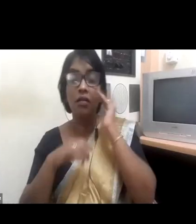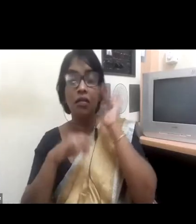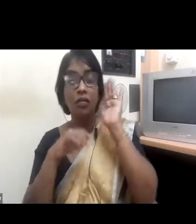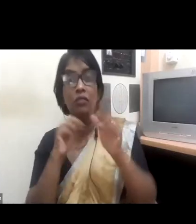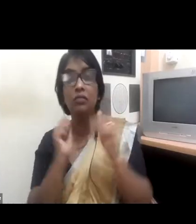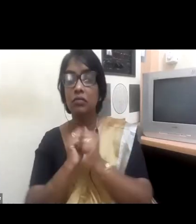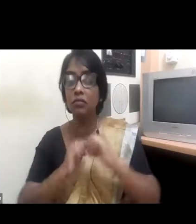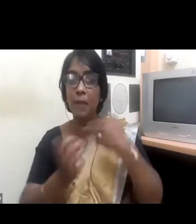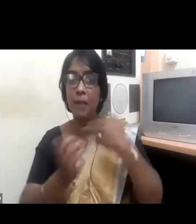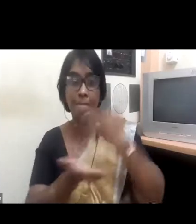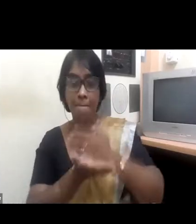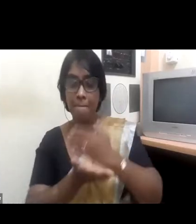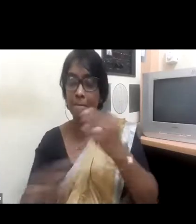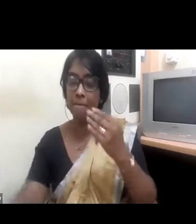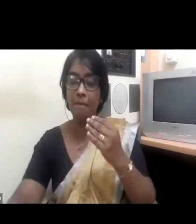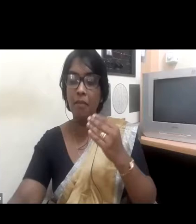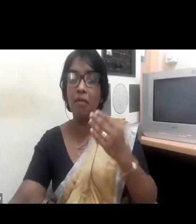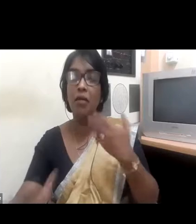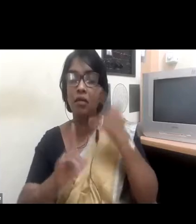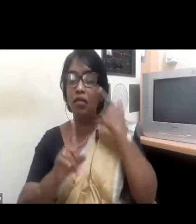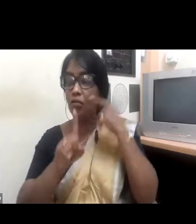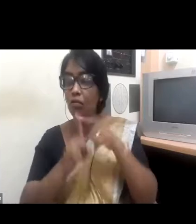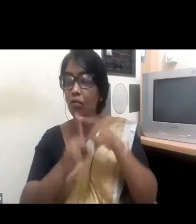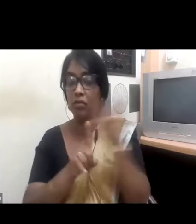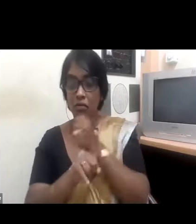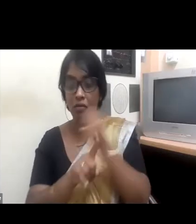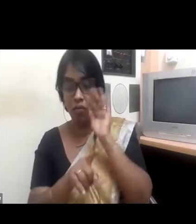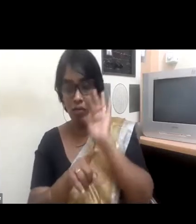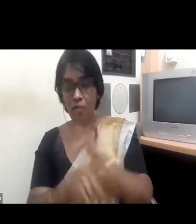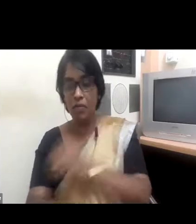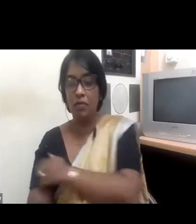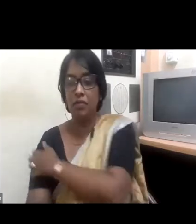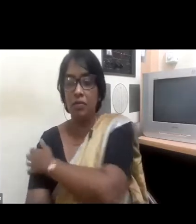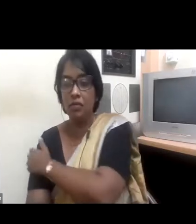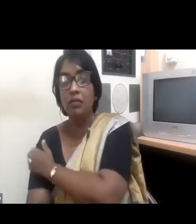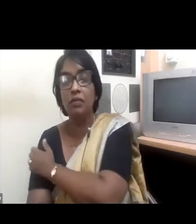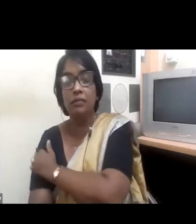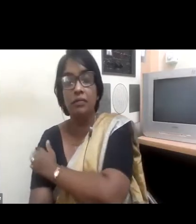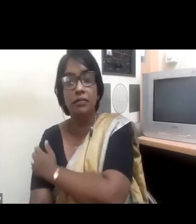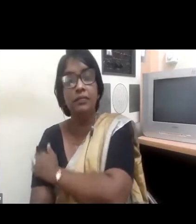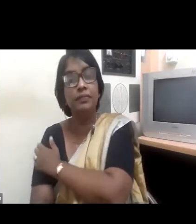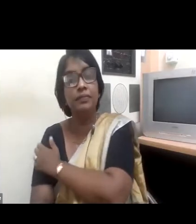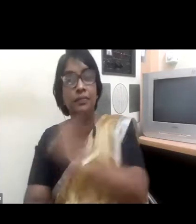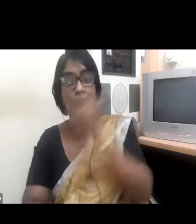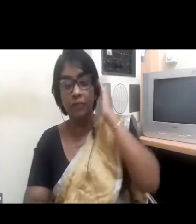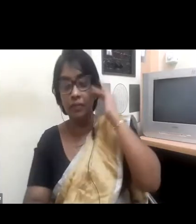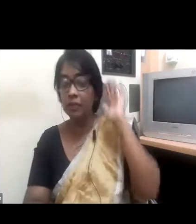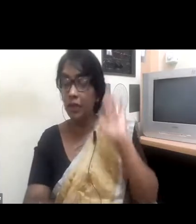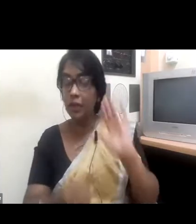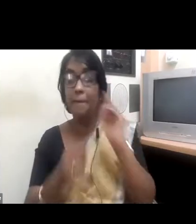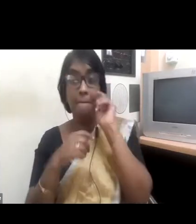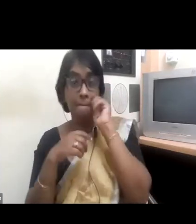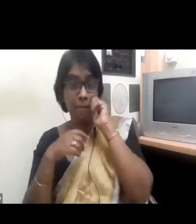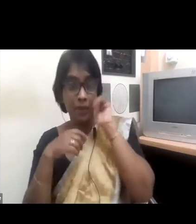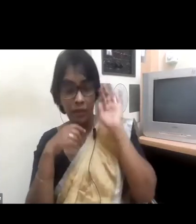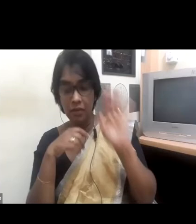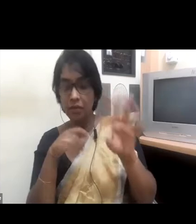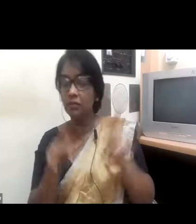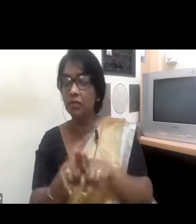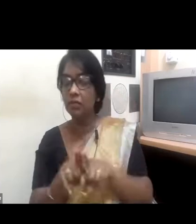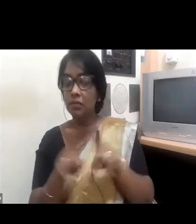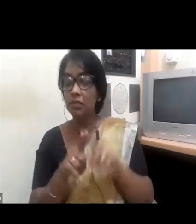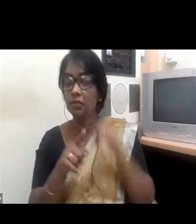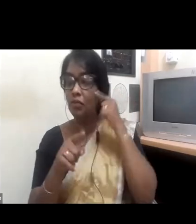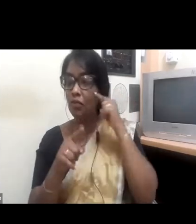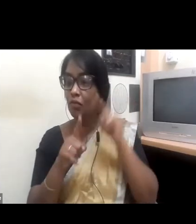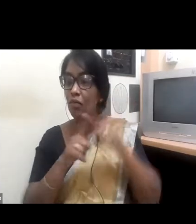really better data about women and men's progression so that we can really trace what's actually happening. If we can't measure it, you know, it's difficult for